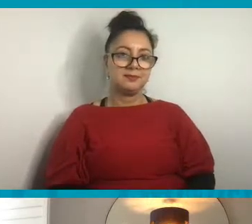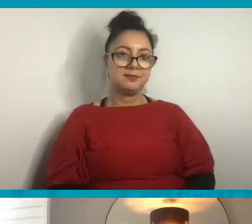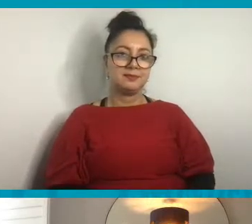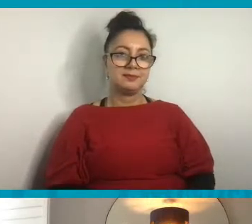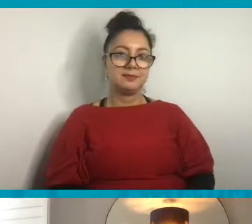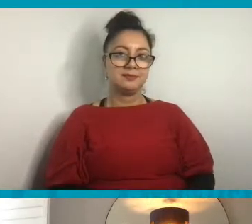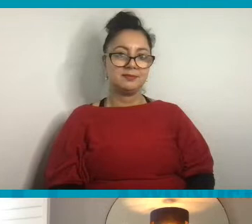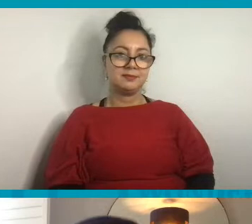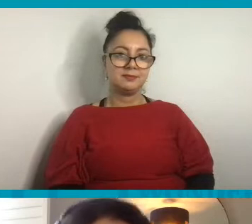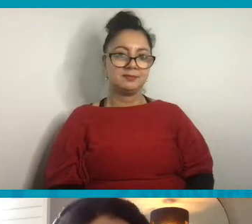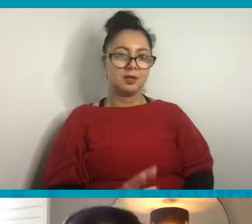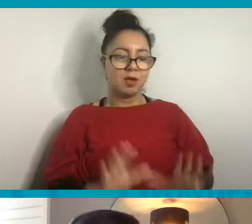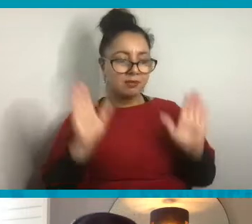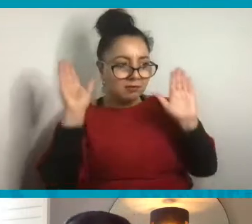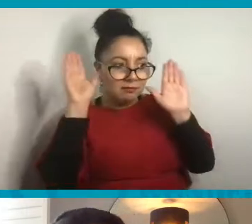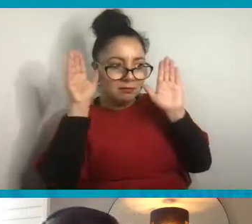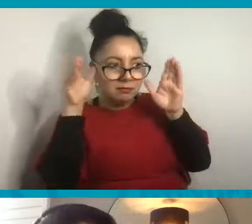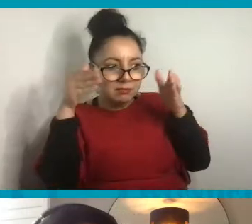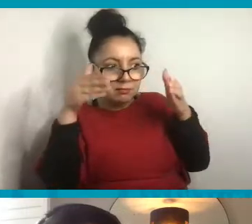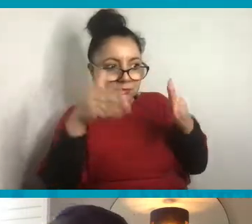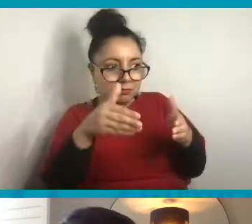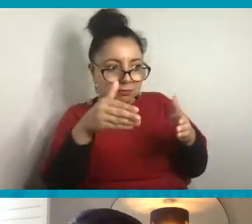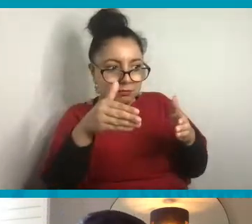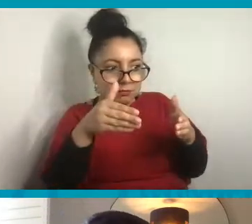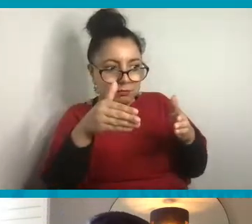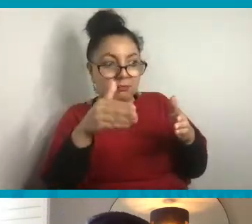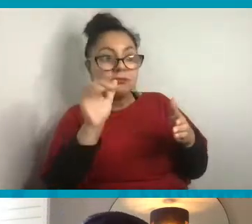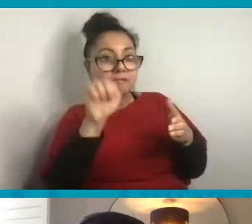You have to pay attention. Yeah.